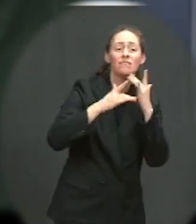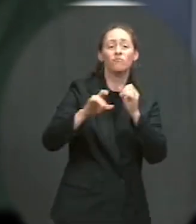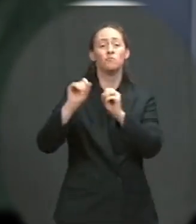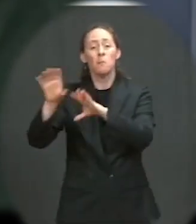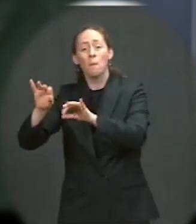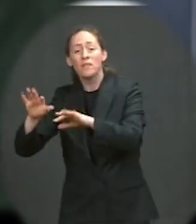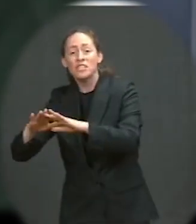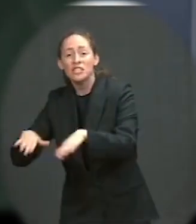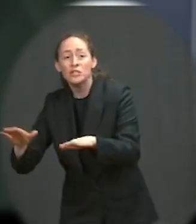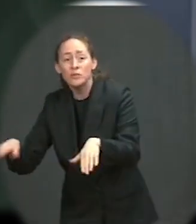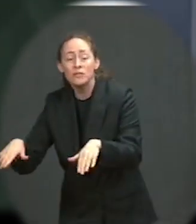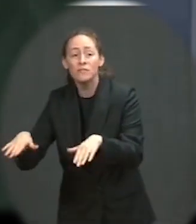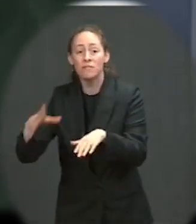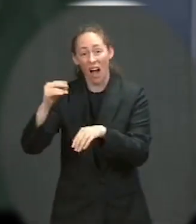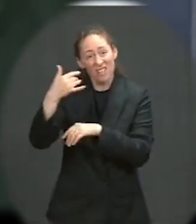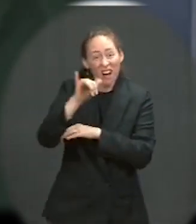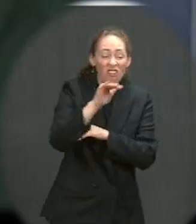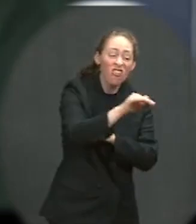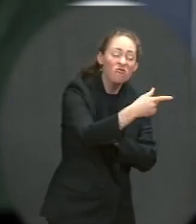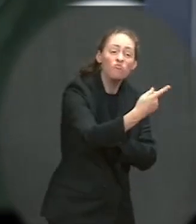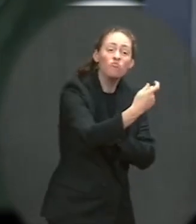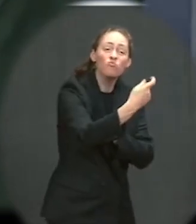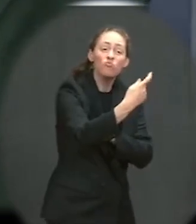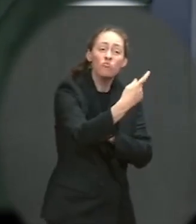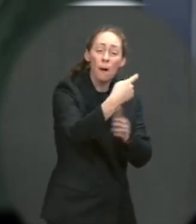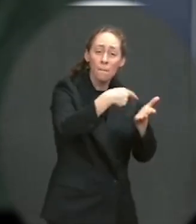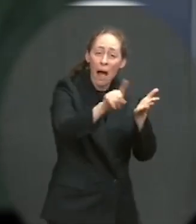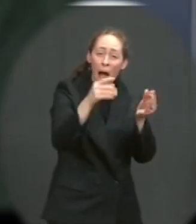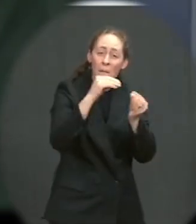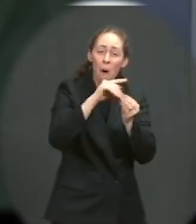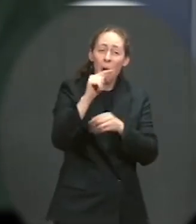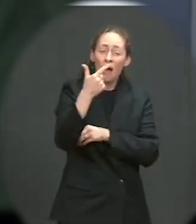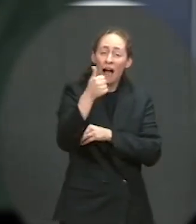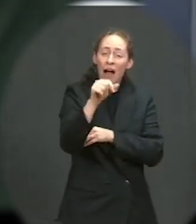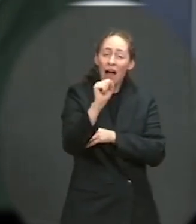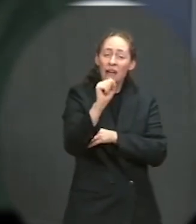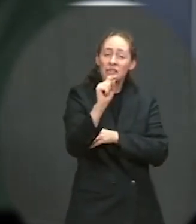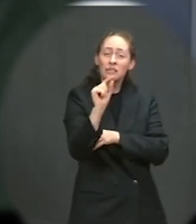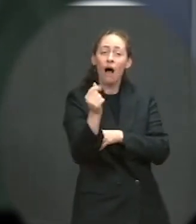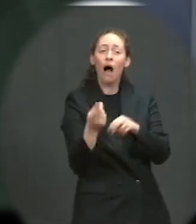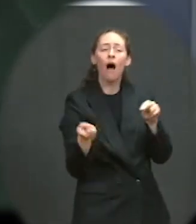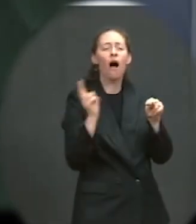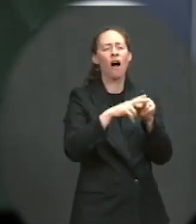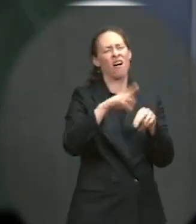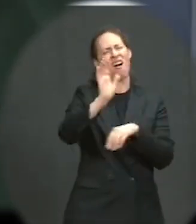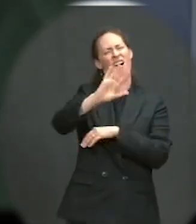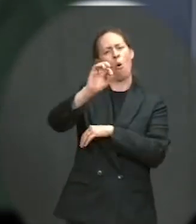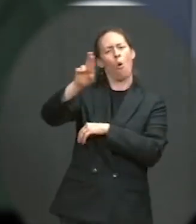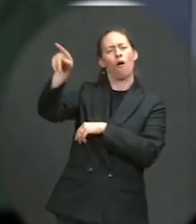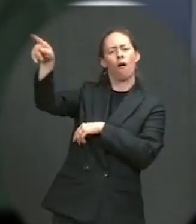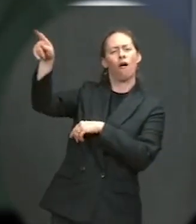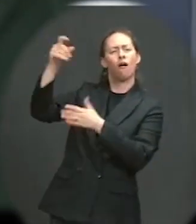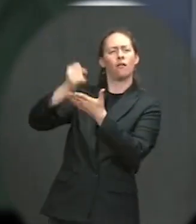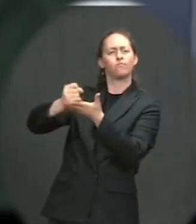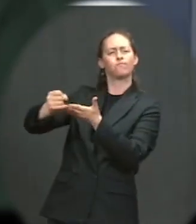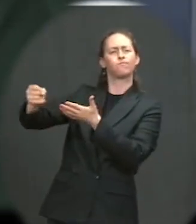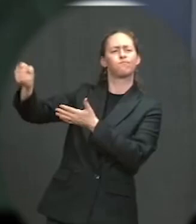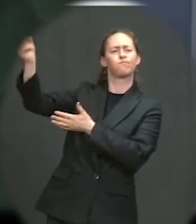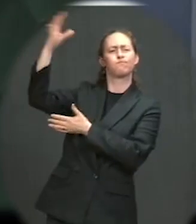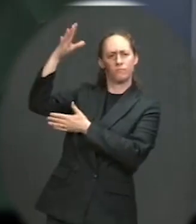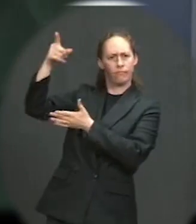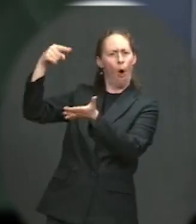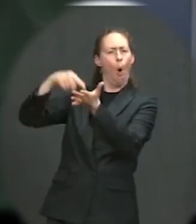more through a gas tax? Or should the wealthiest Americans pay what they owe in taxes? To him, that's a pretty